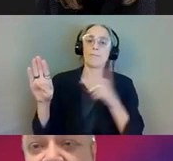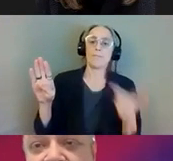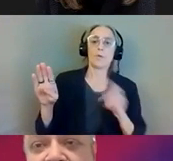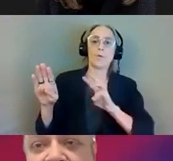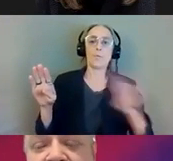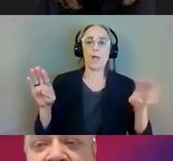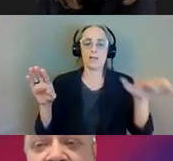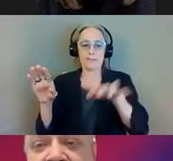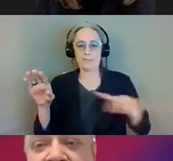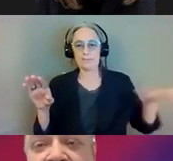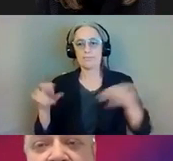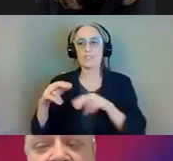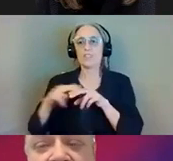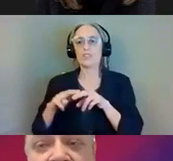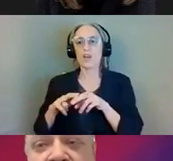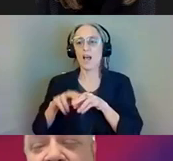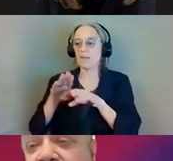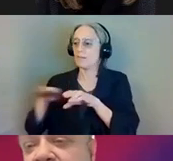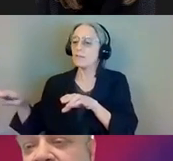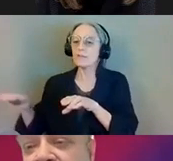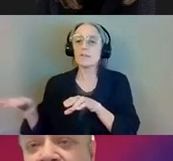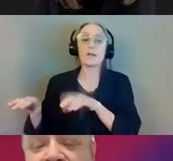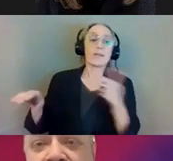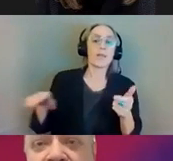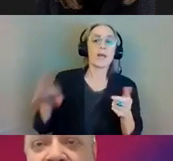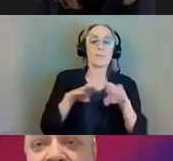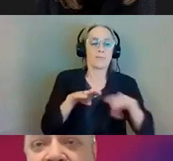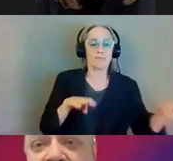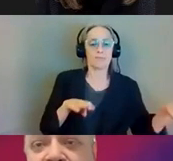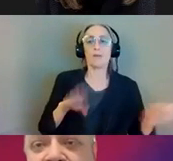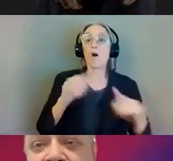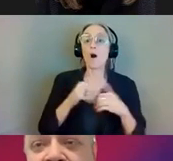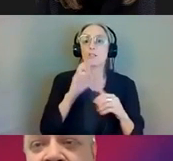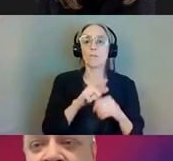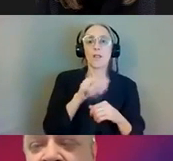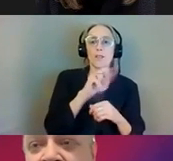half of the tracks from Morris to Bryn Mawr. Next slide.